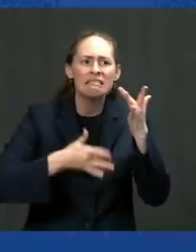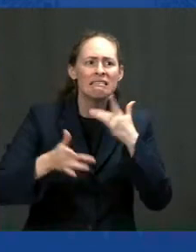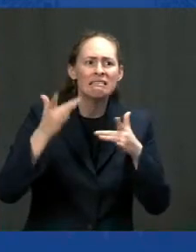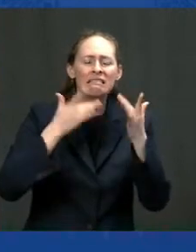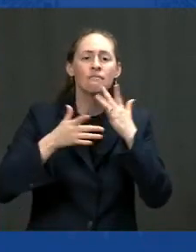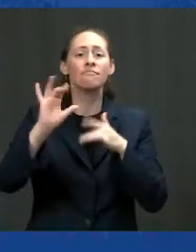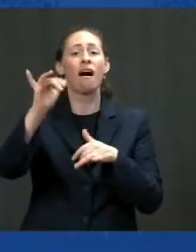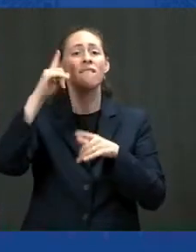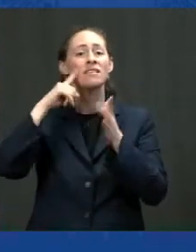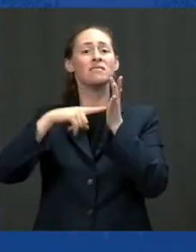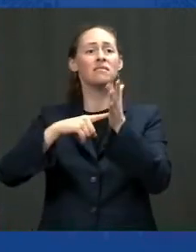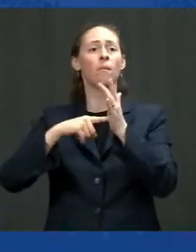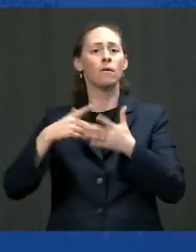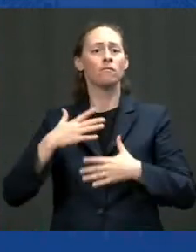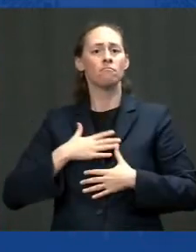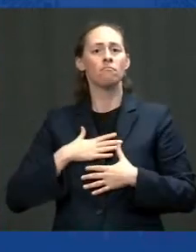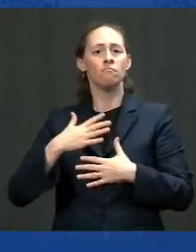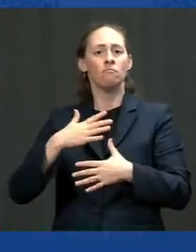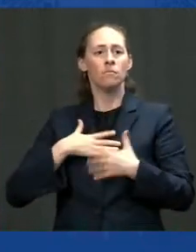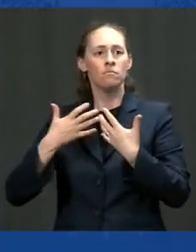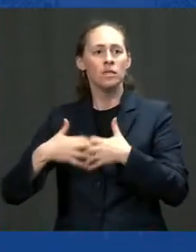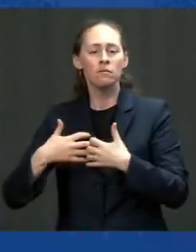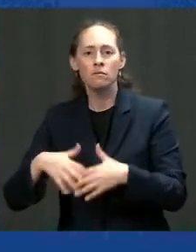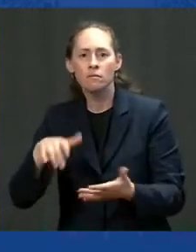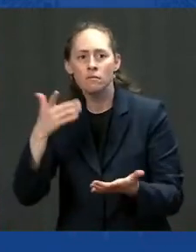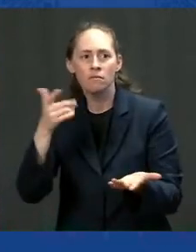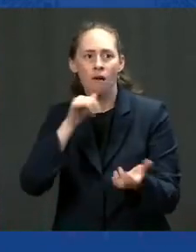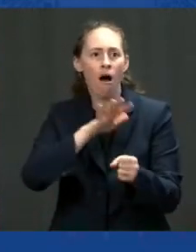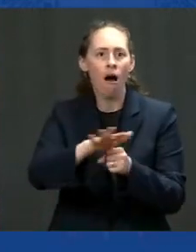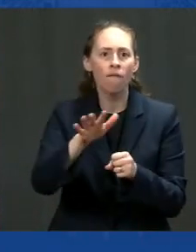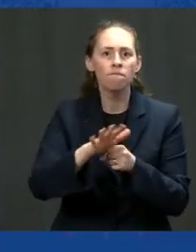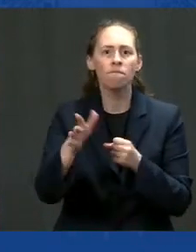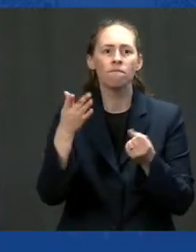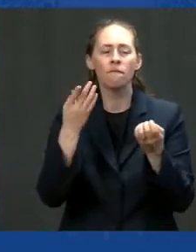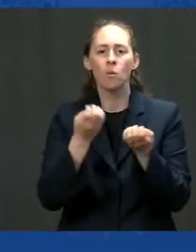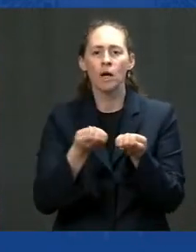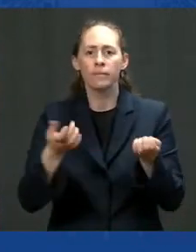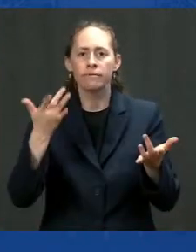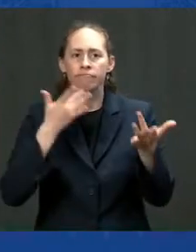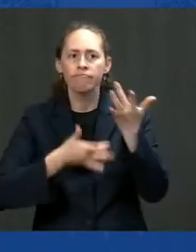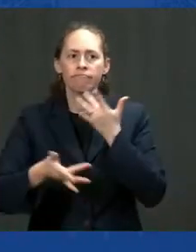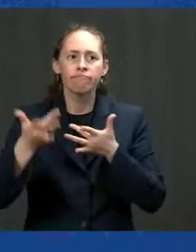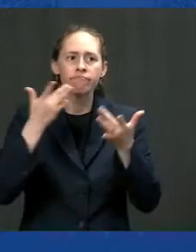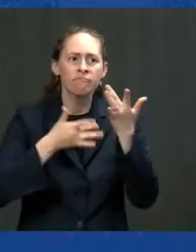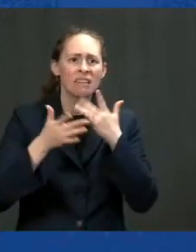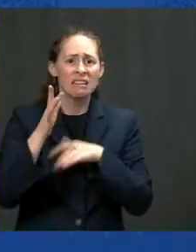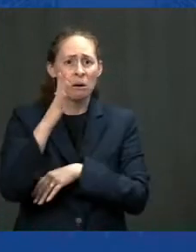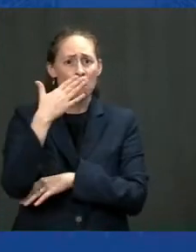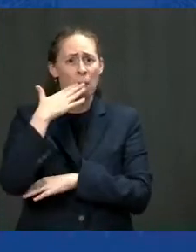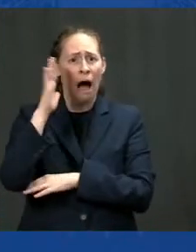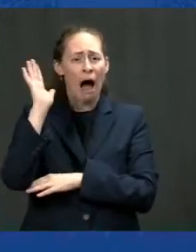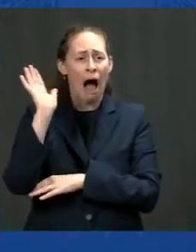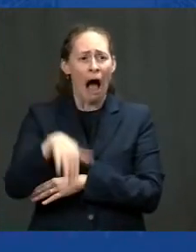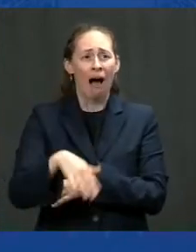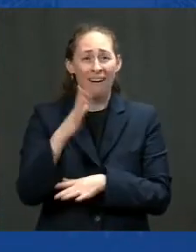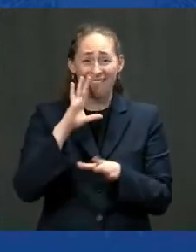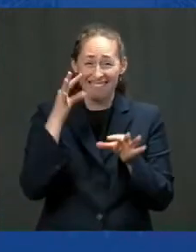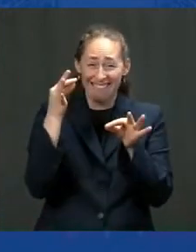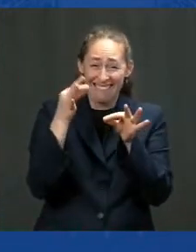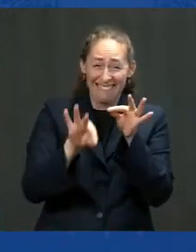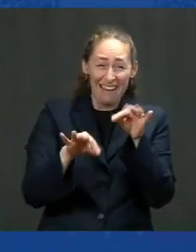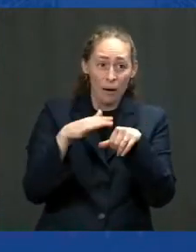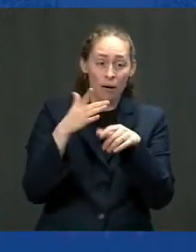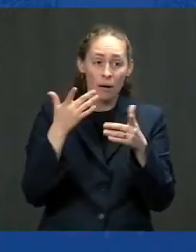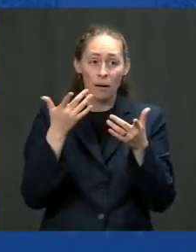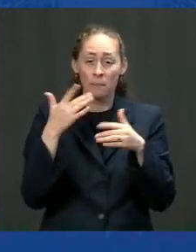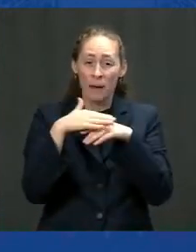other essential health equipment. We couldn't get the job done. We couldn't take care of people. We were short on basic equipment. I know